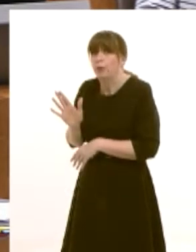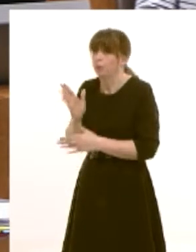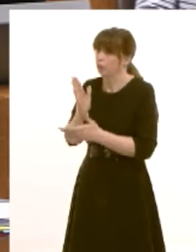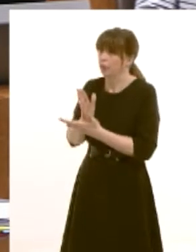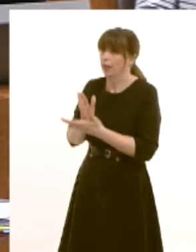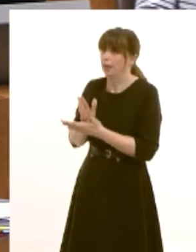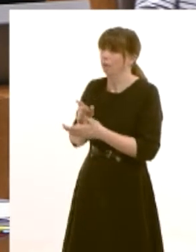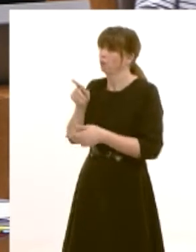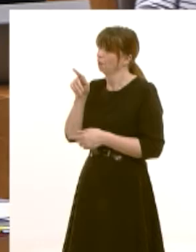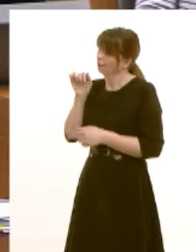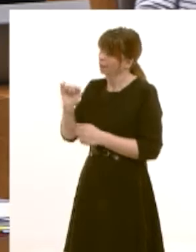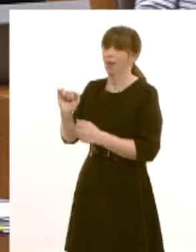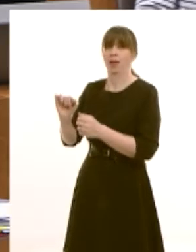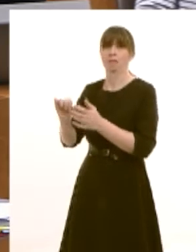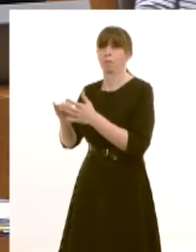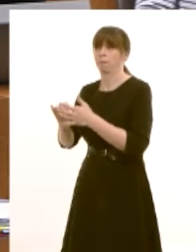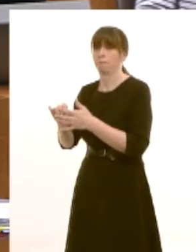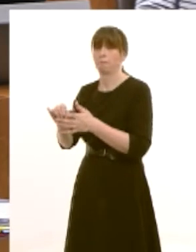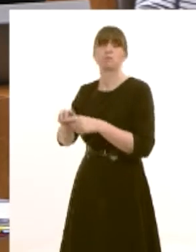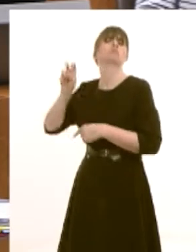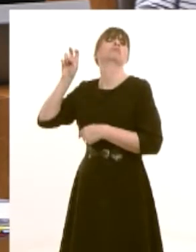it's not something that they should